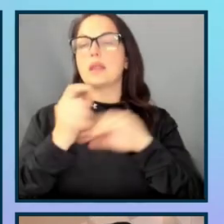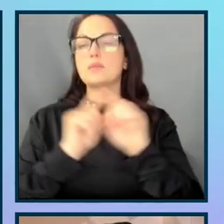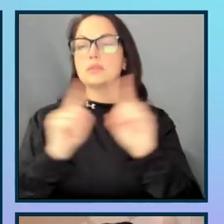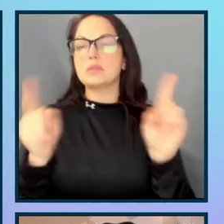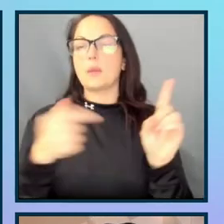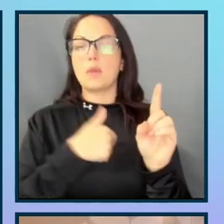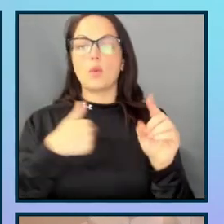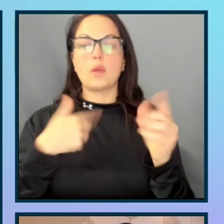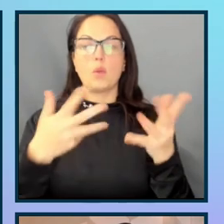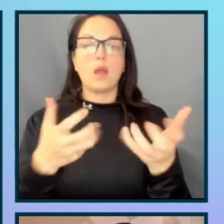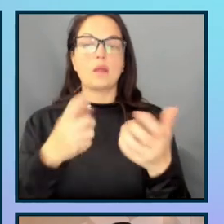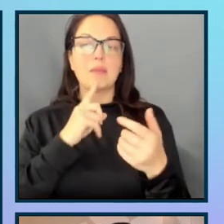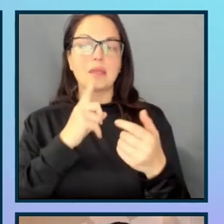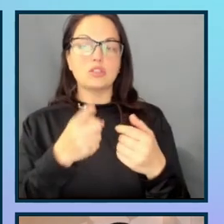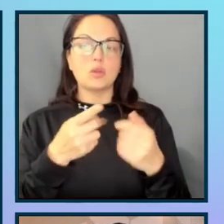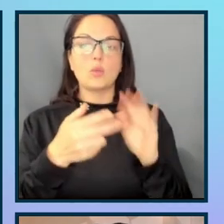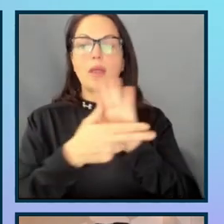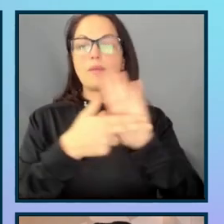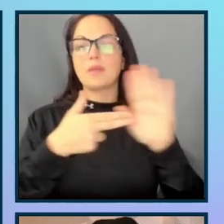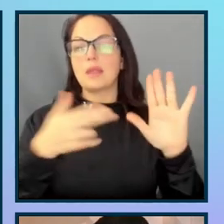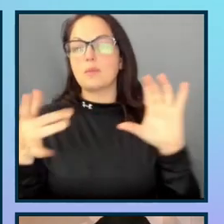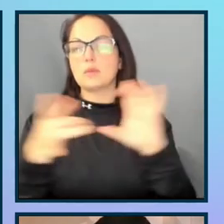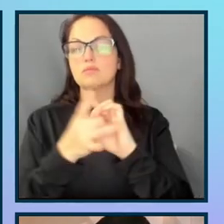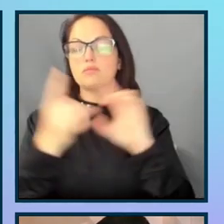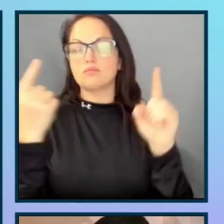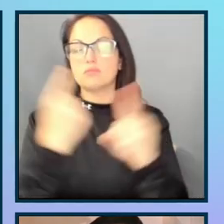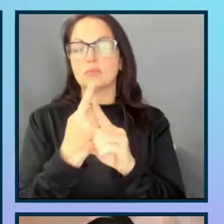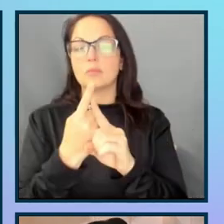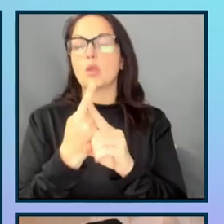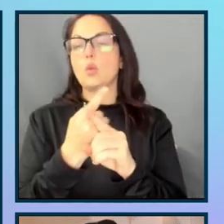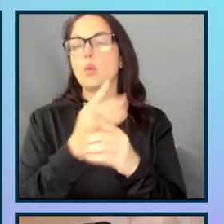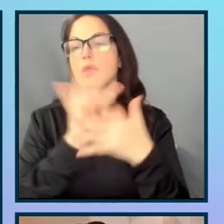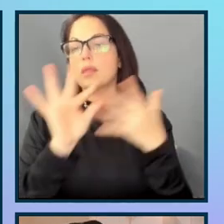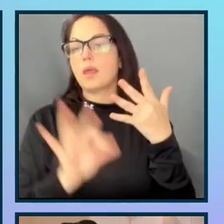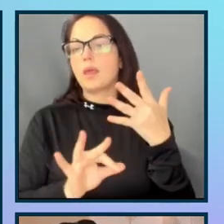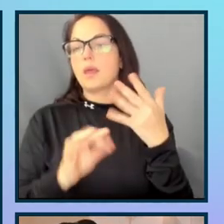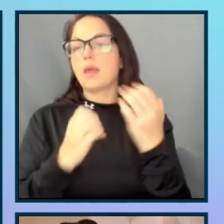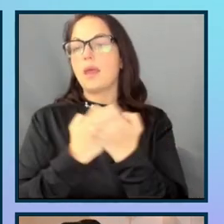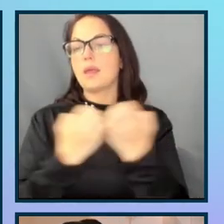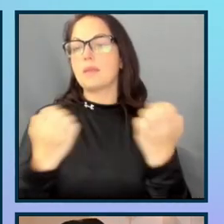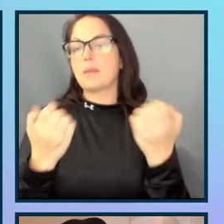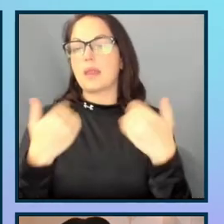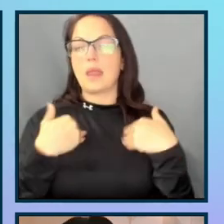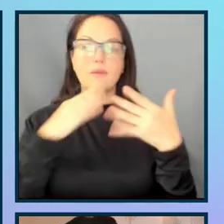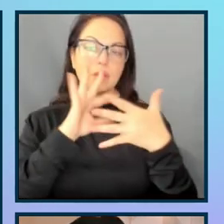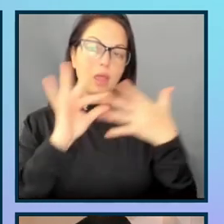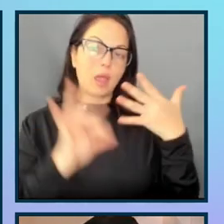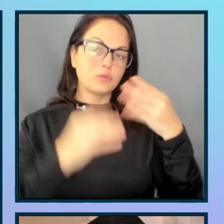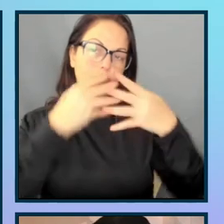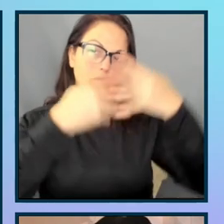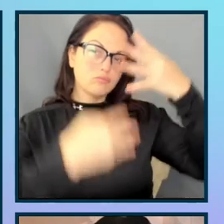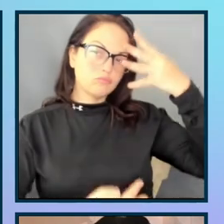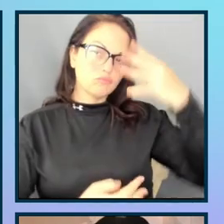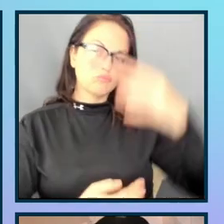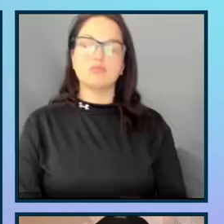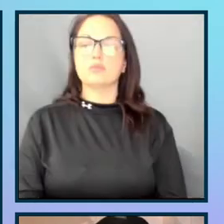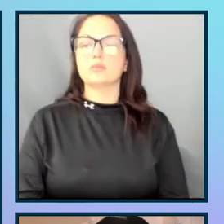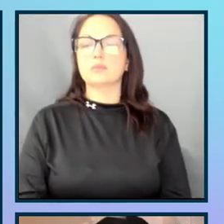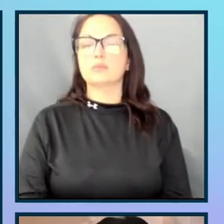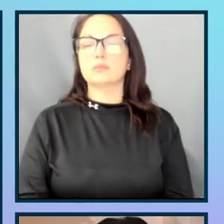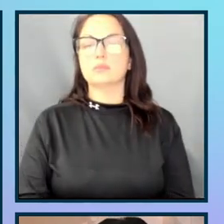sure that we are having that label paired correctly with that select element and then having the options for that dropdown inside the select element.